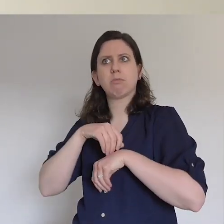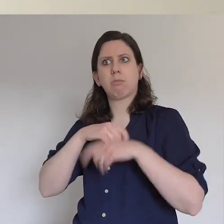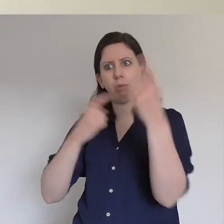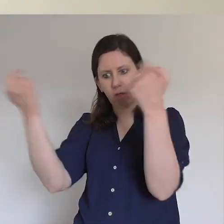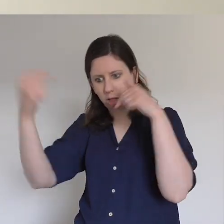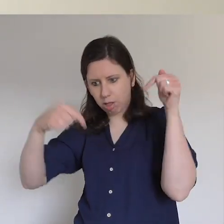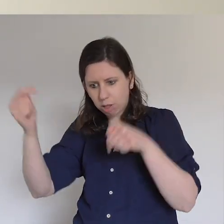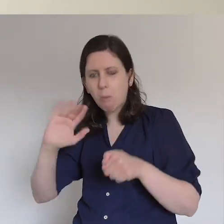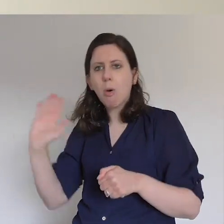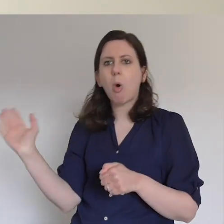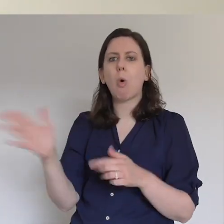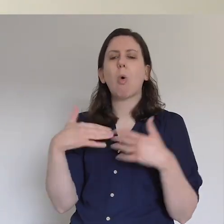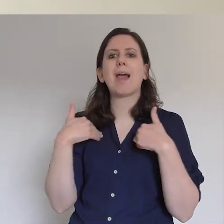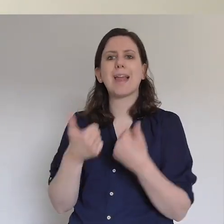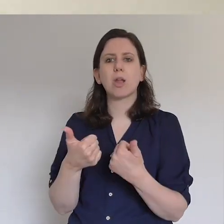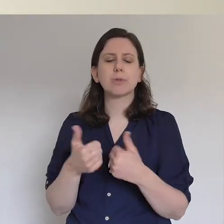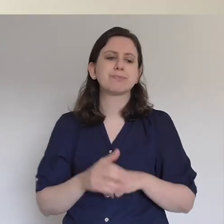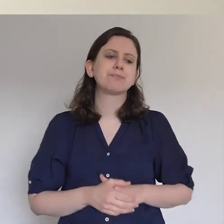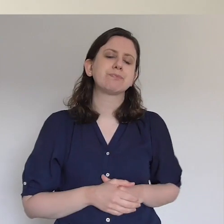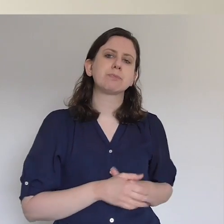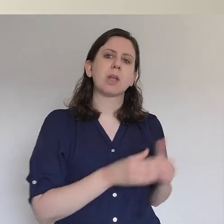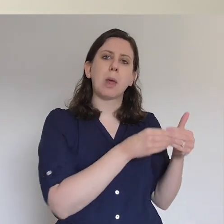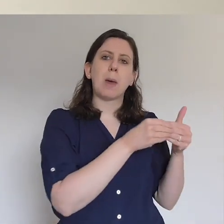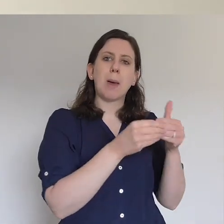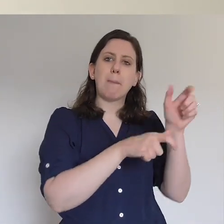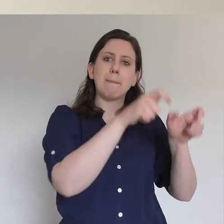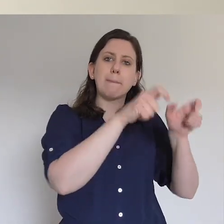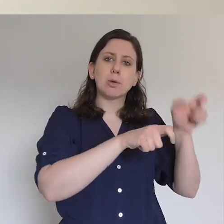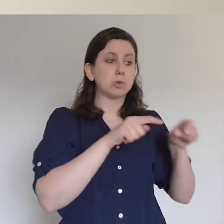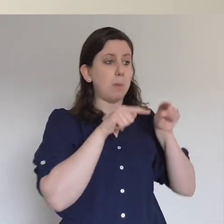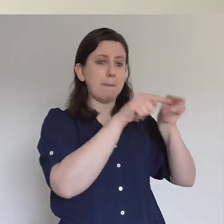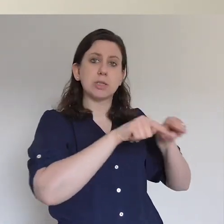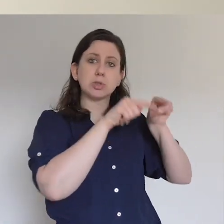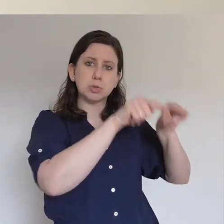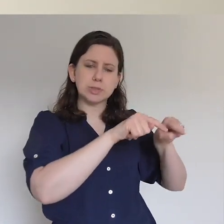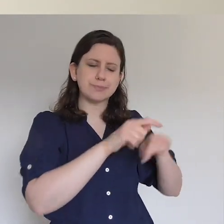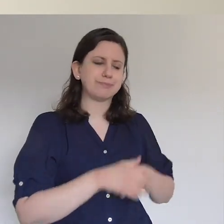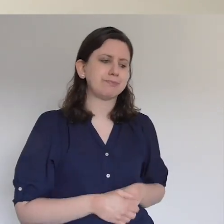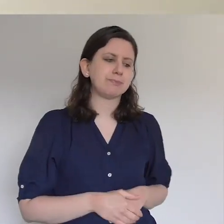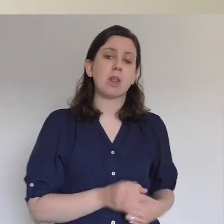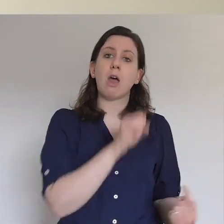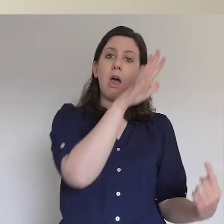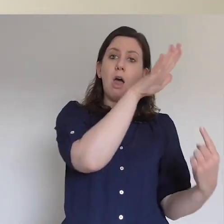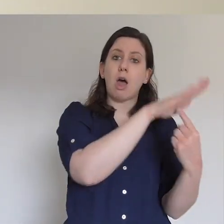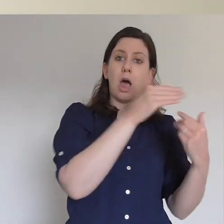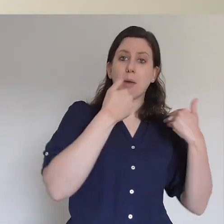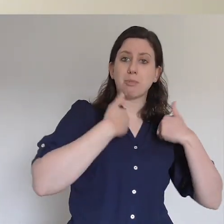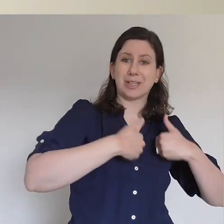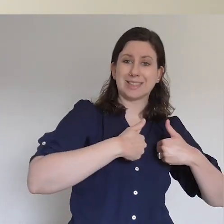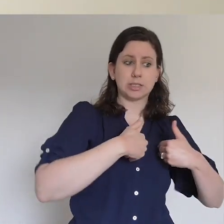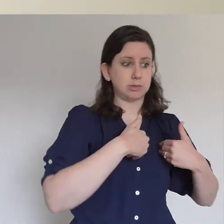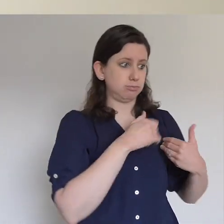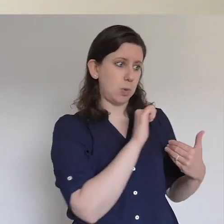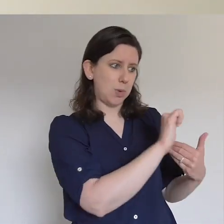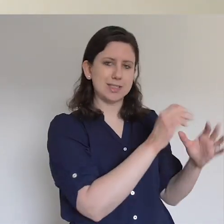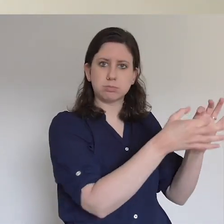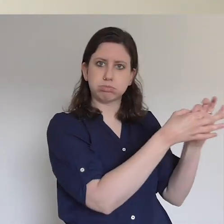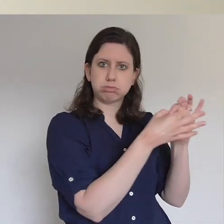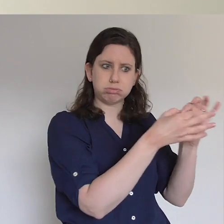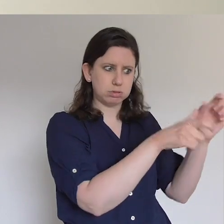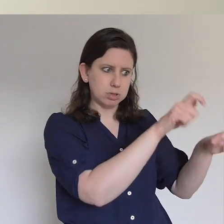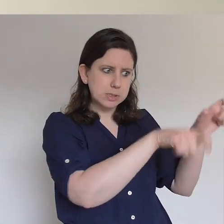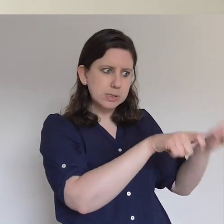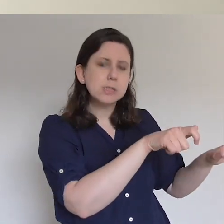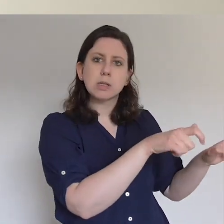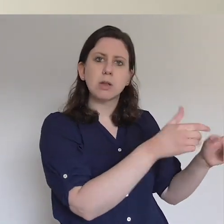Then the high priest and all his associates, who were members of the party of the Sadducees, were filled with